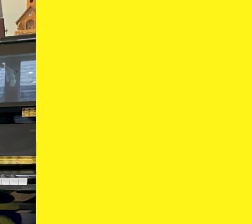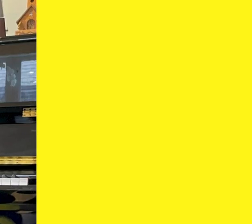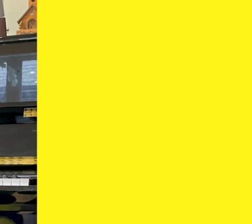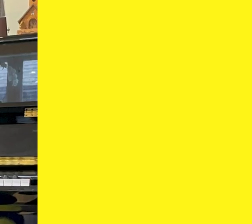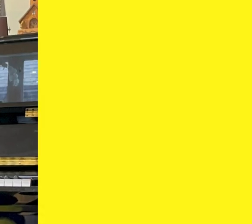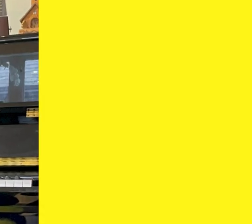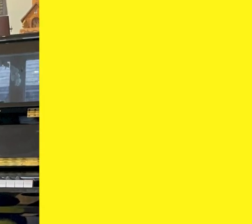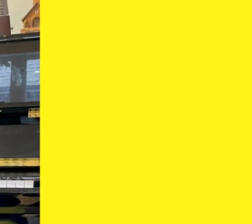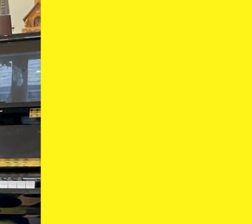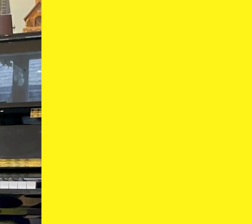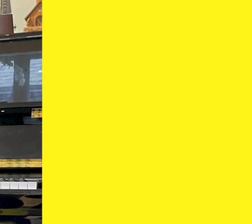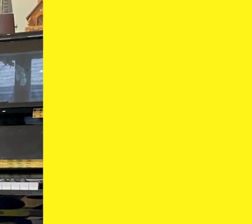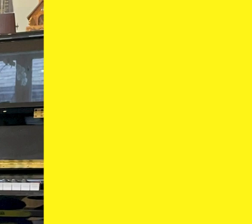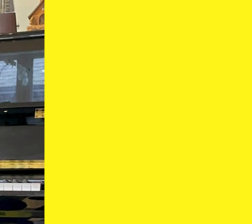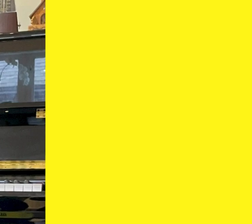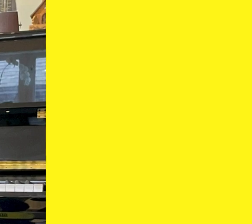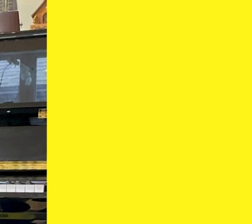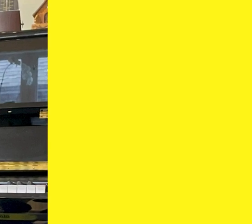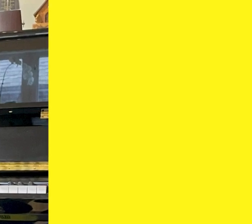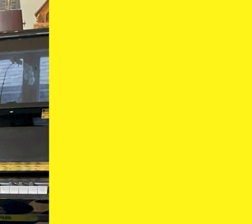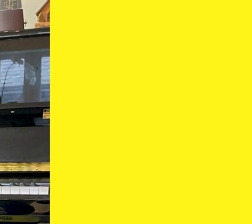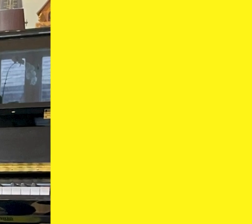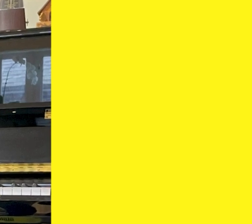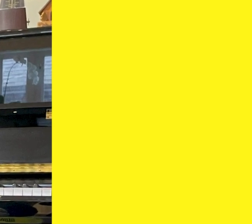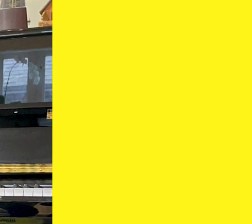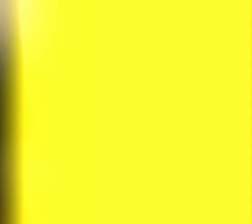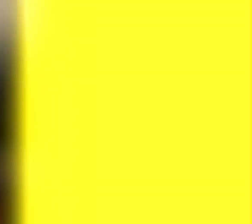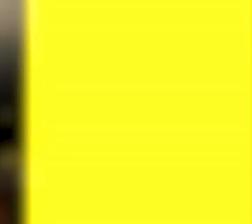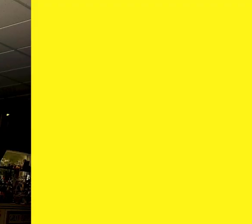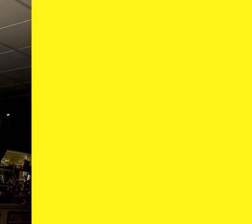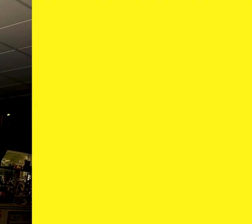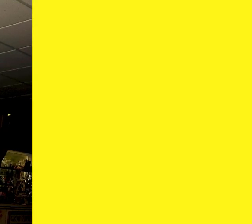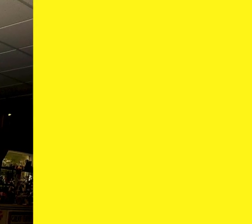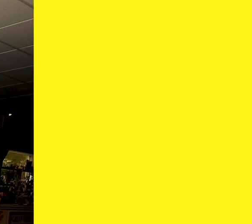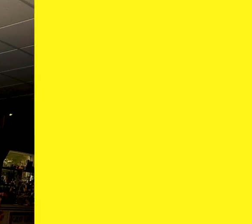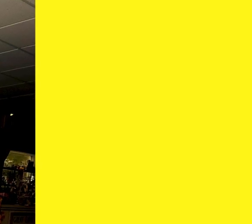Gabriel holds his graduation certificate and pets his buddy dog.